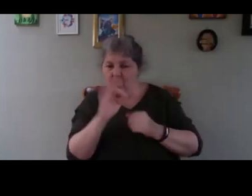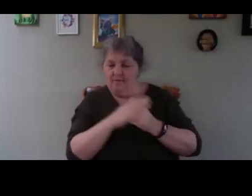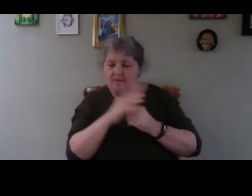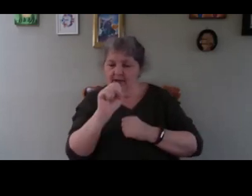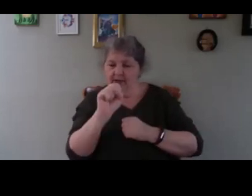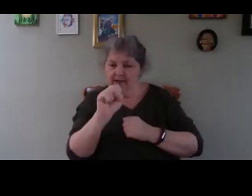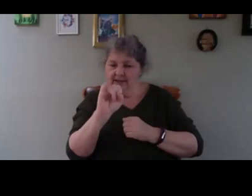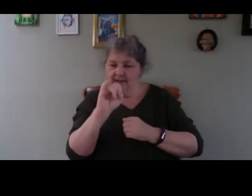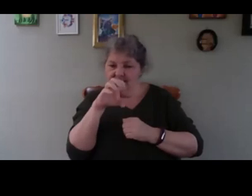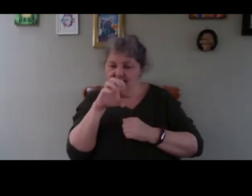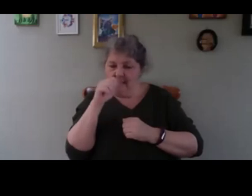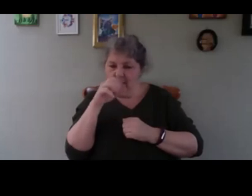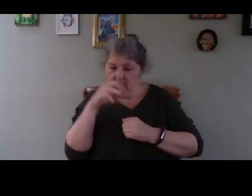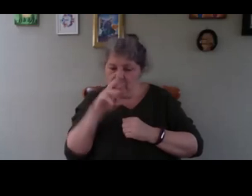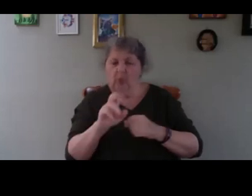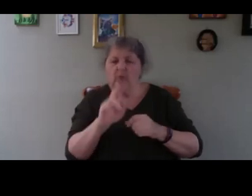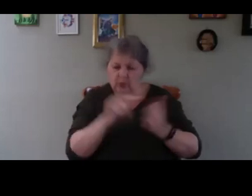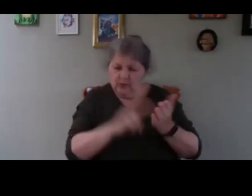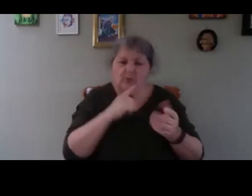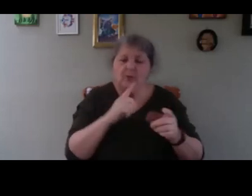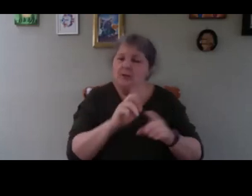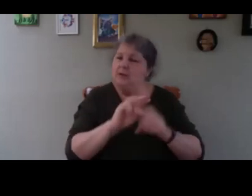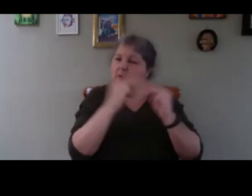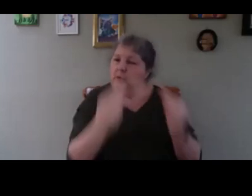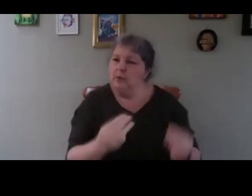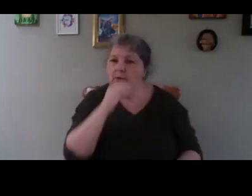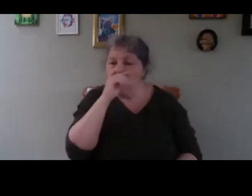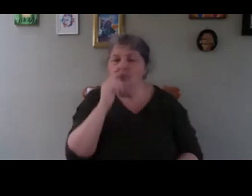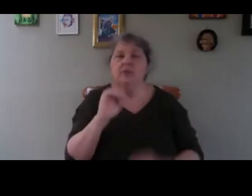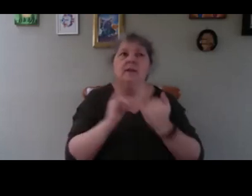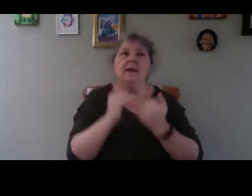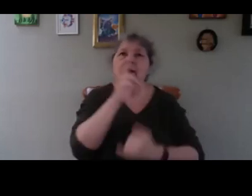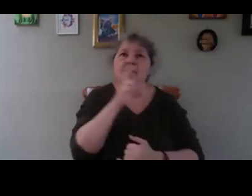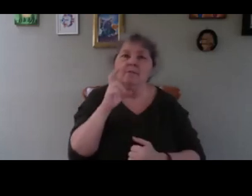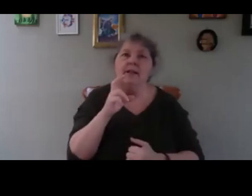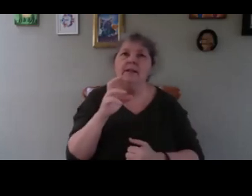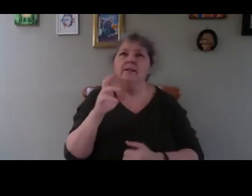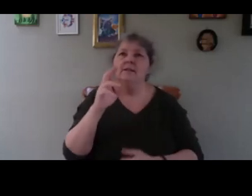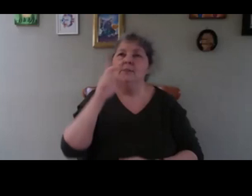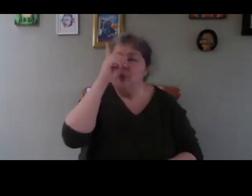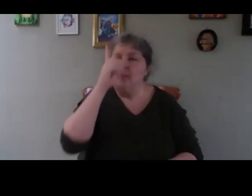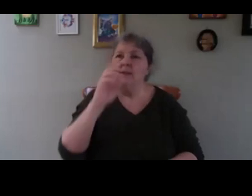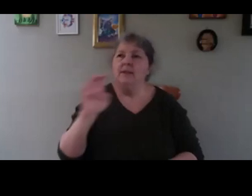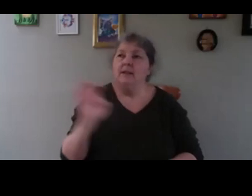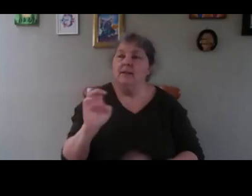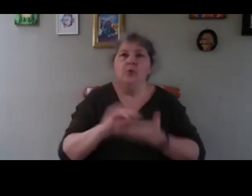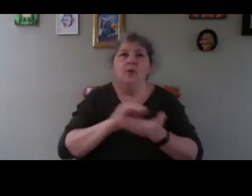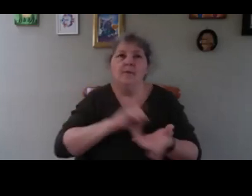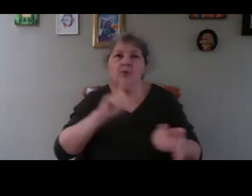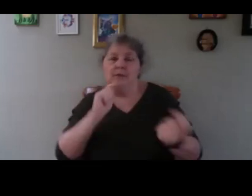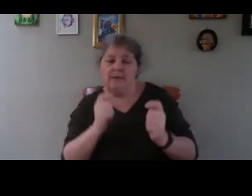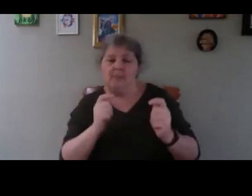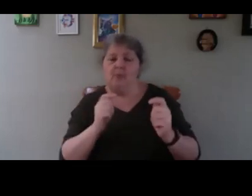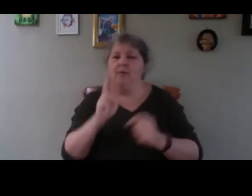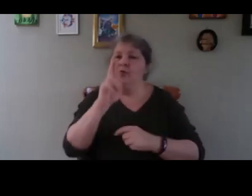I suppose that Conti Council like in France like in Germany like in England will have to adapt to recycle the